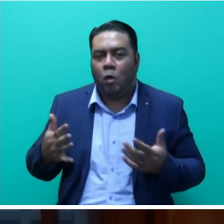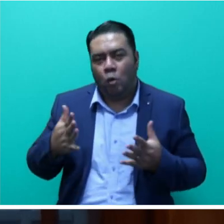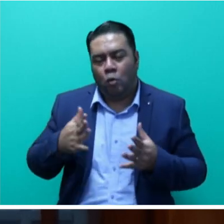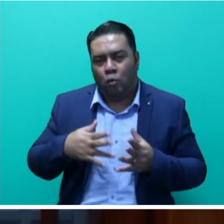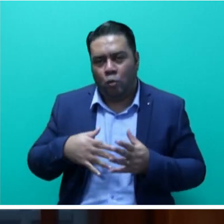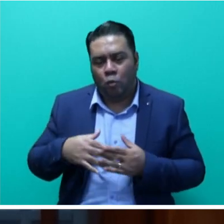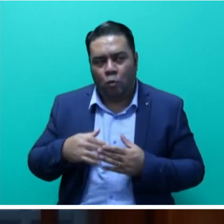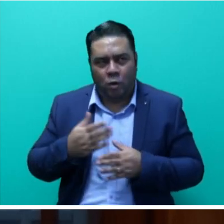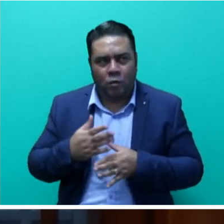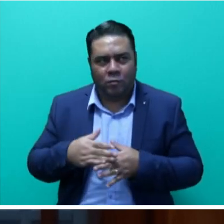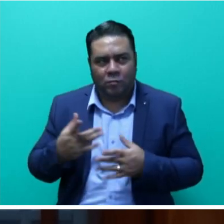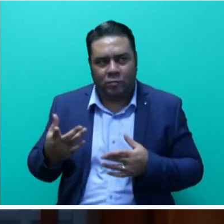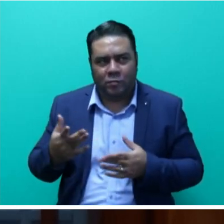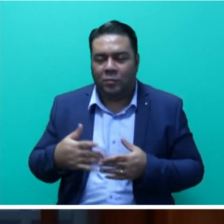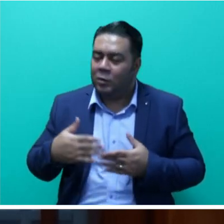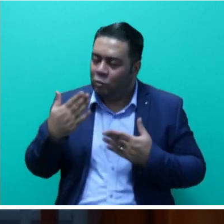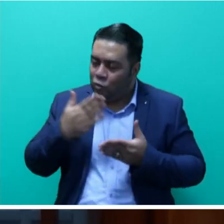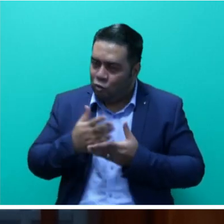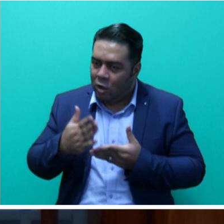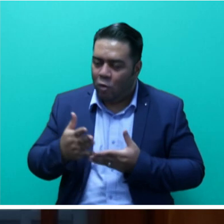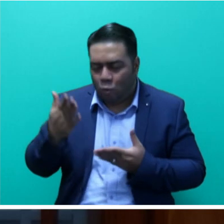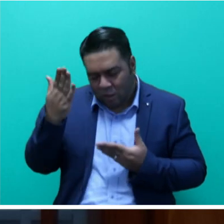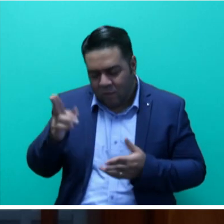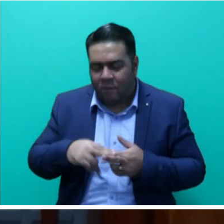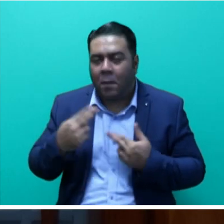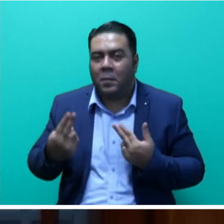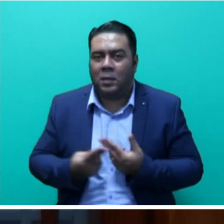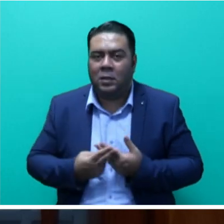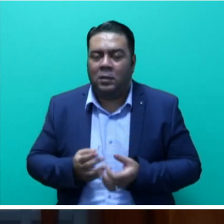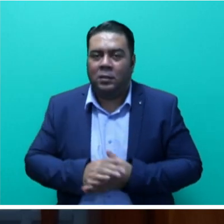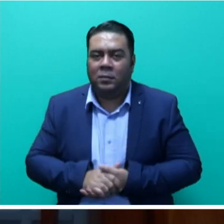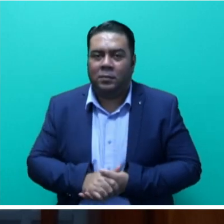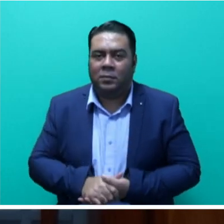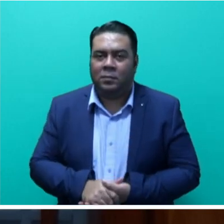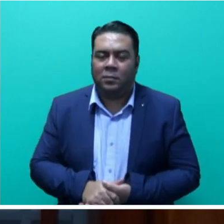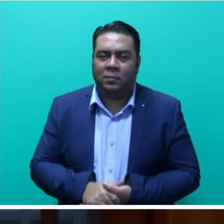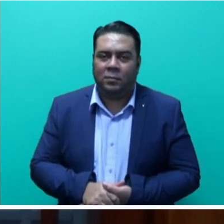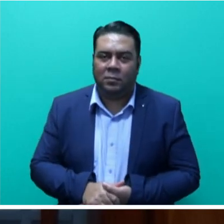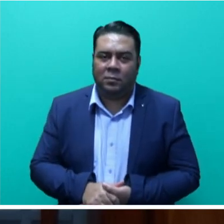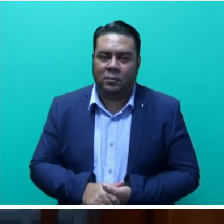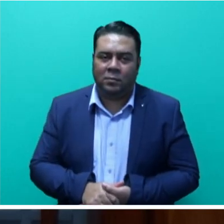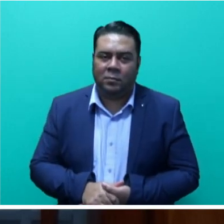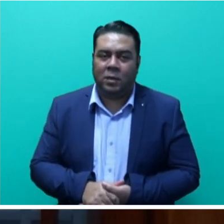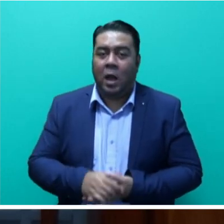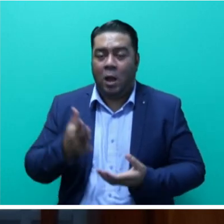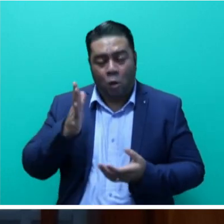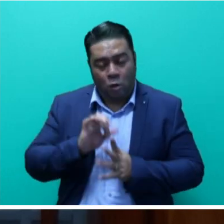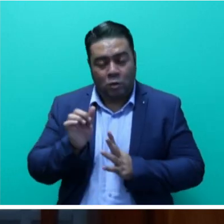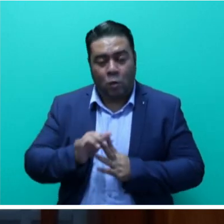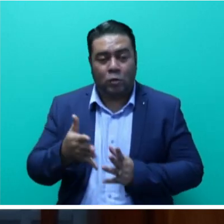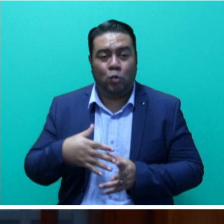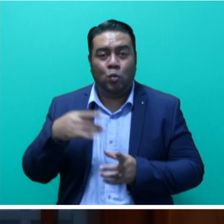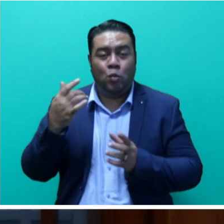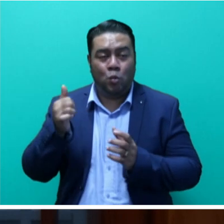and also share our condolences with his family, sir. I'd also like to congratulate